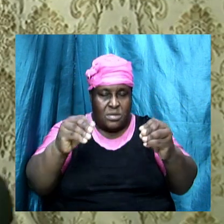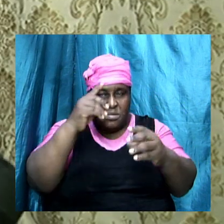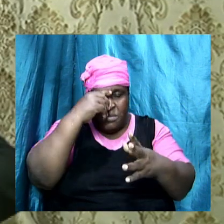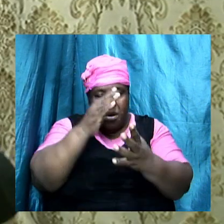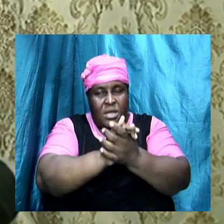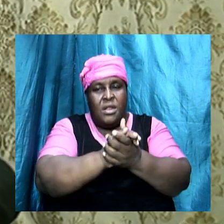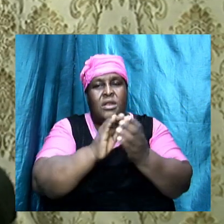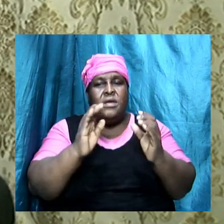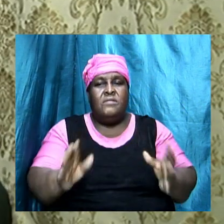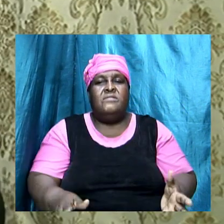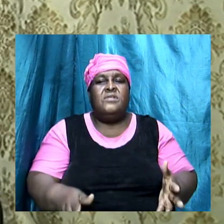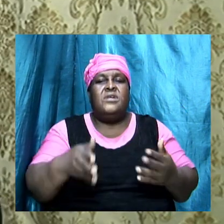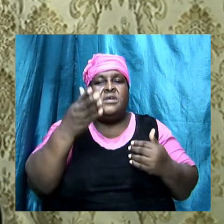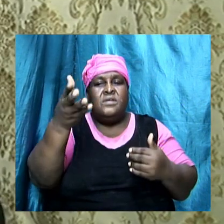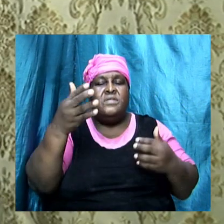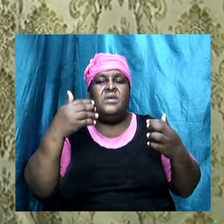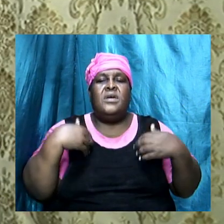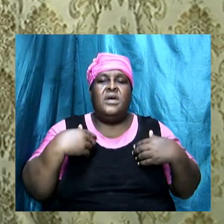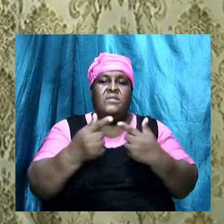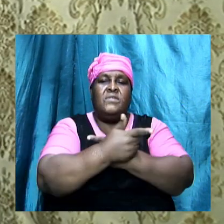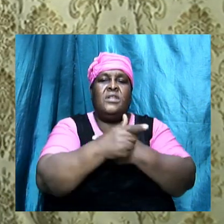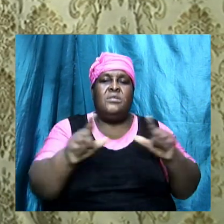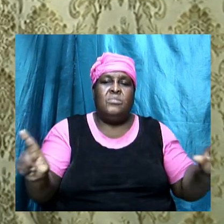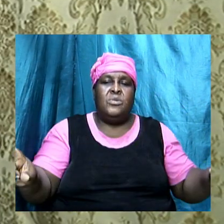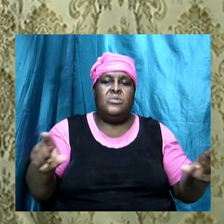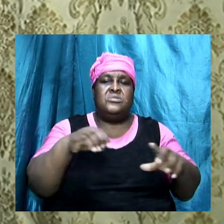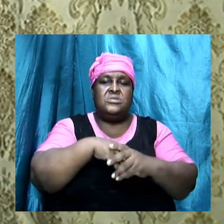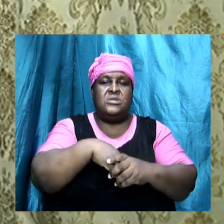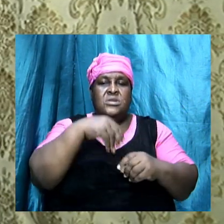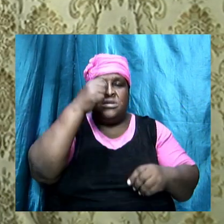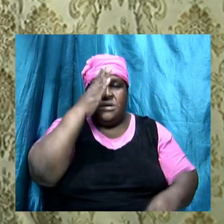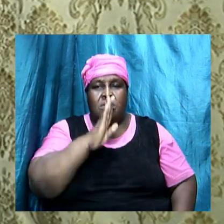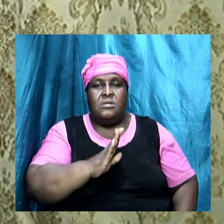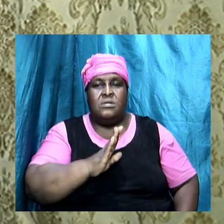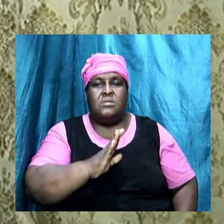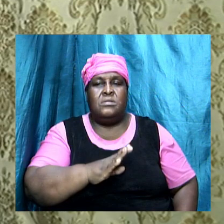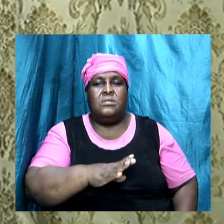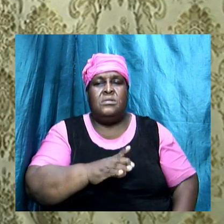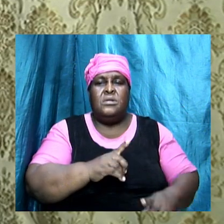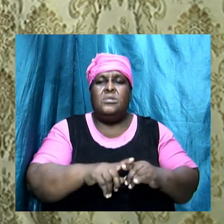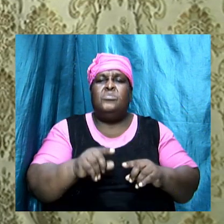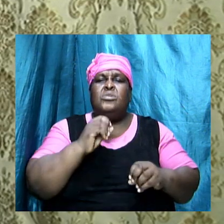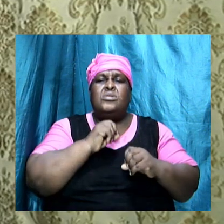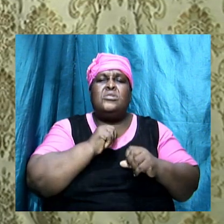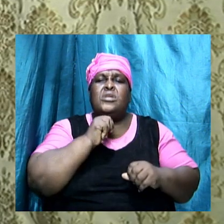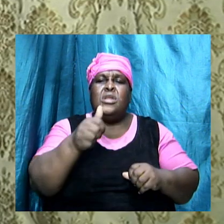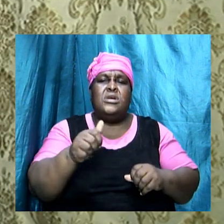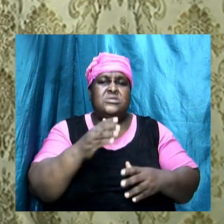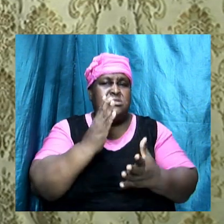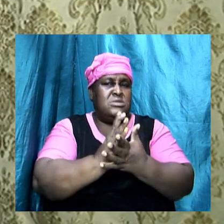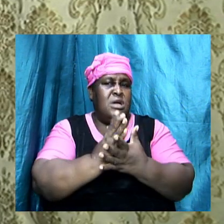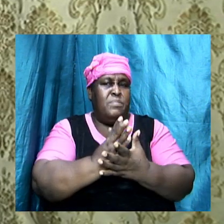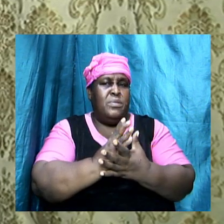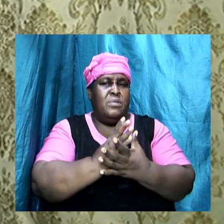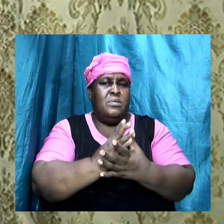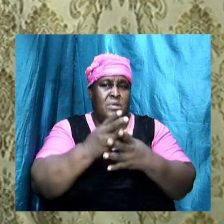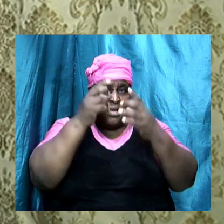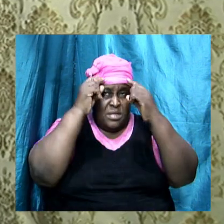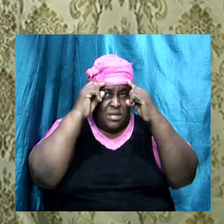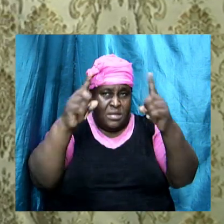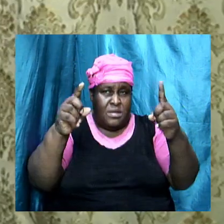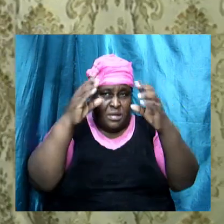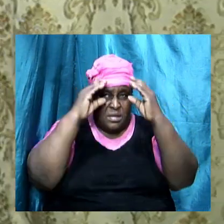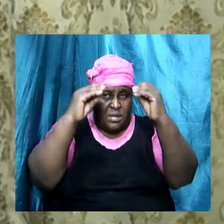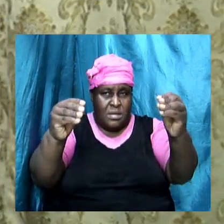that they have the liberty in Christ but it did not stop there the doctrine also